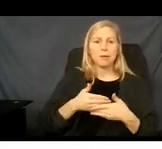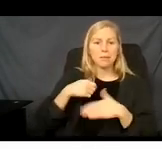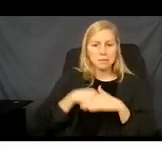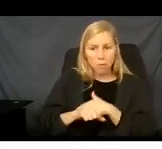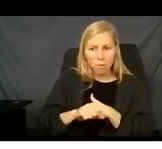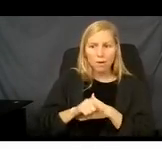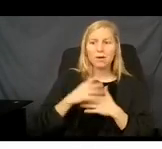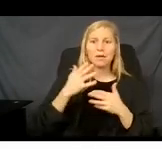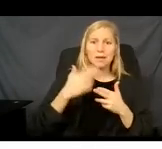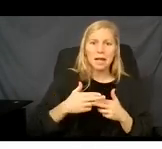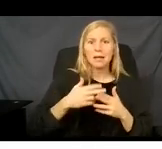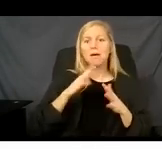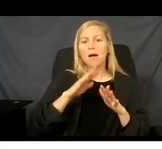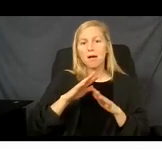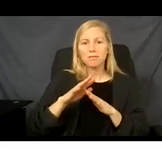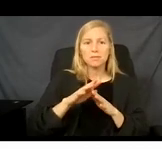baby's name.